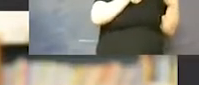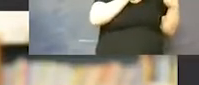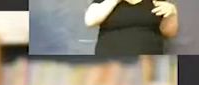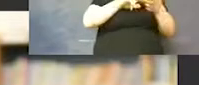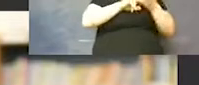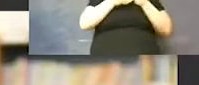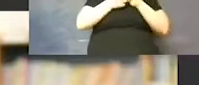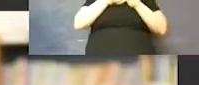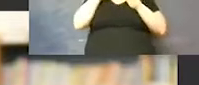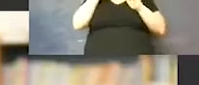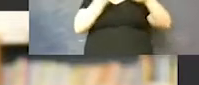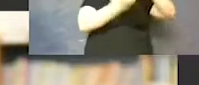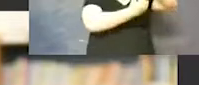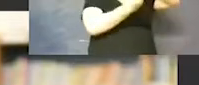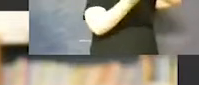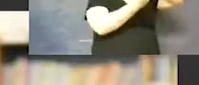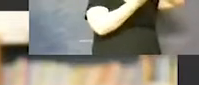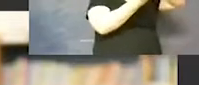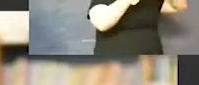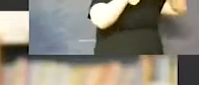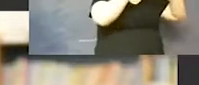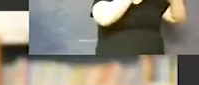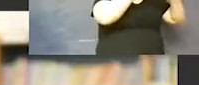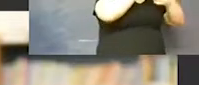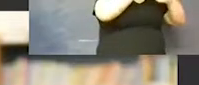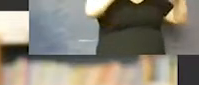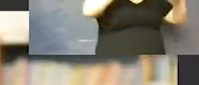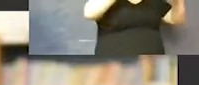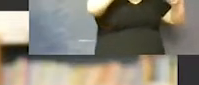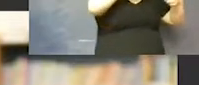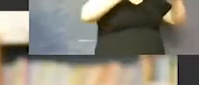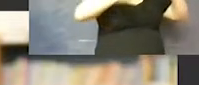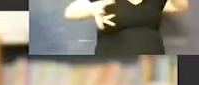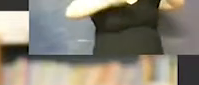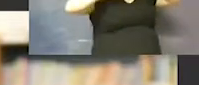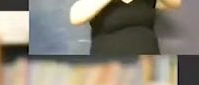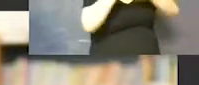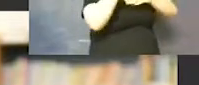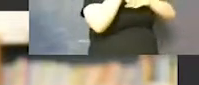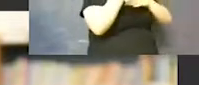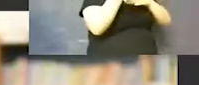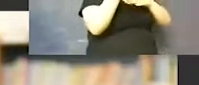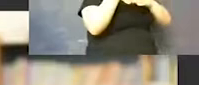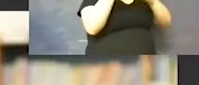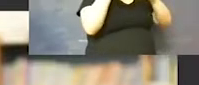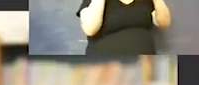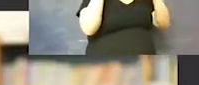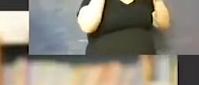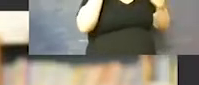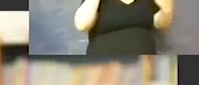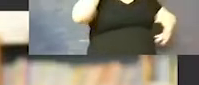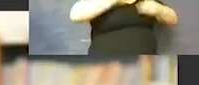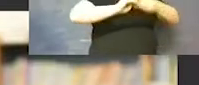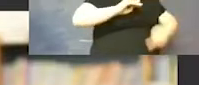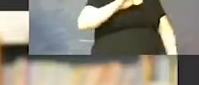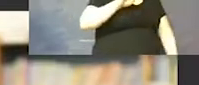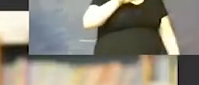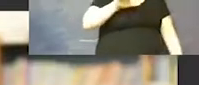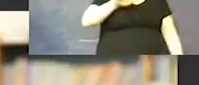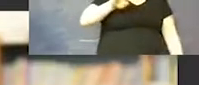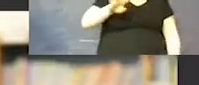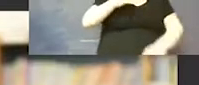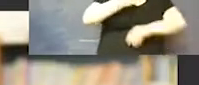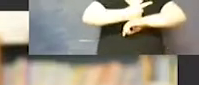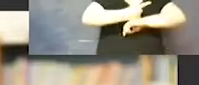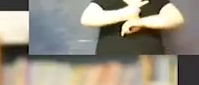period of the person living at home, and then the 14-day quarantine period for a total of 24 days, unless the